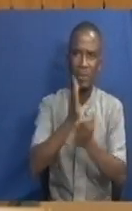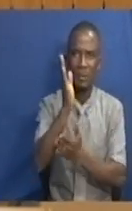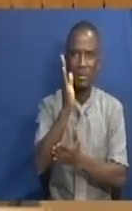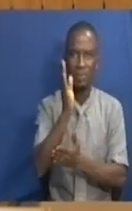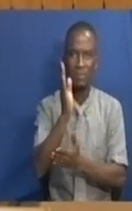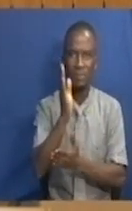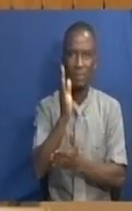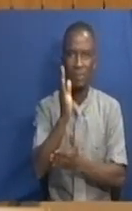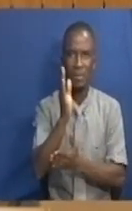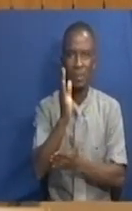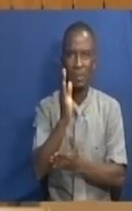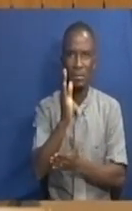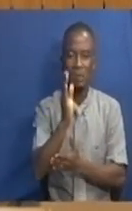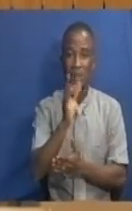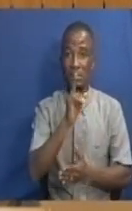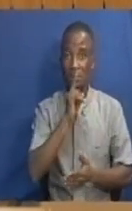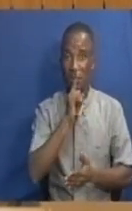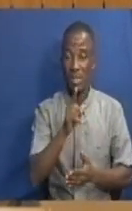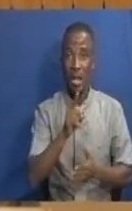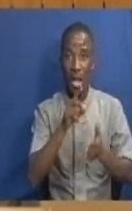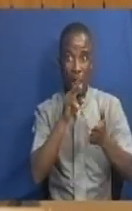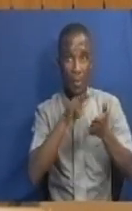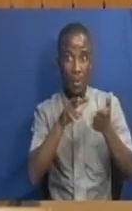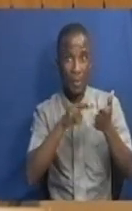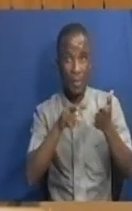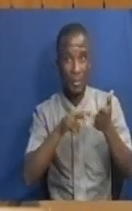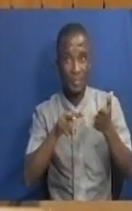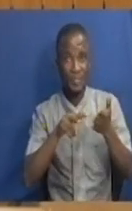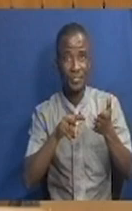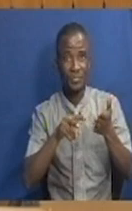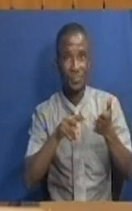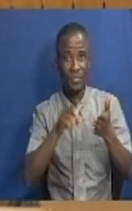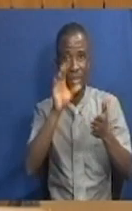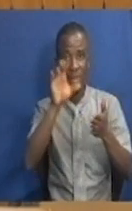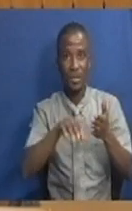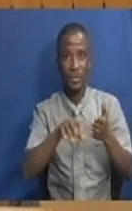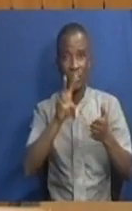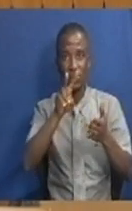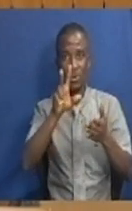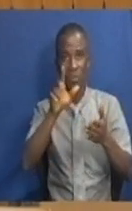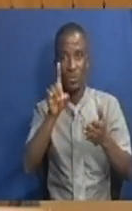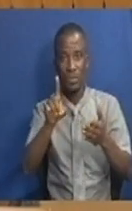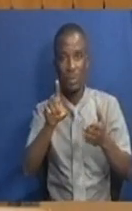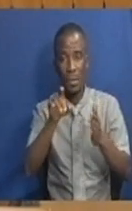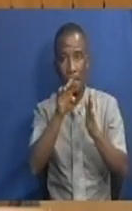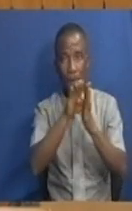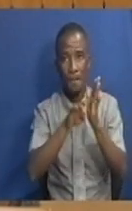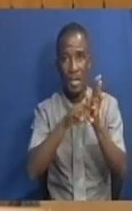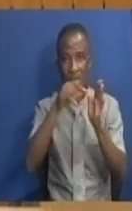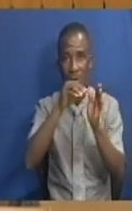liabilities. And Mr. Speaker, without permission, I will read chapter 231 of the budget statement.